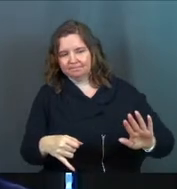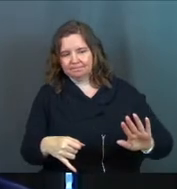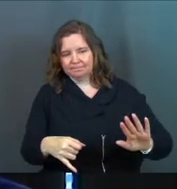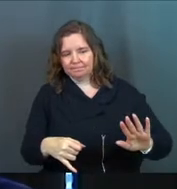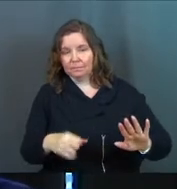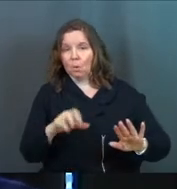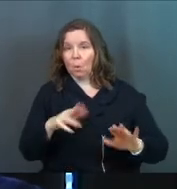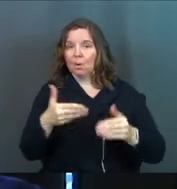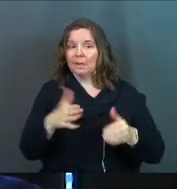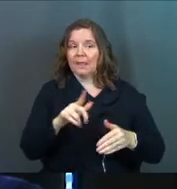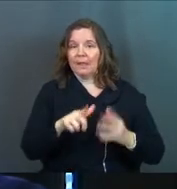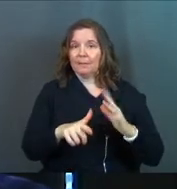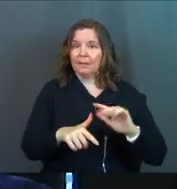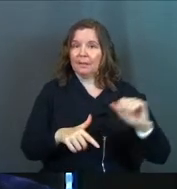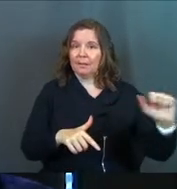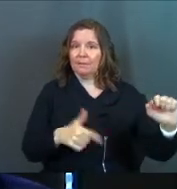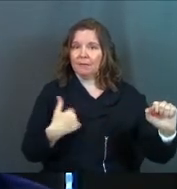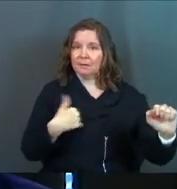walk away from us.